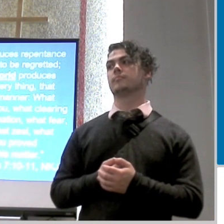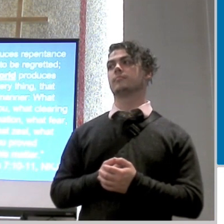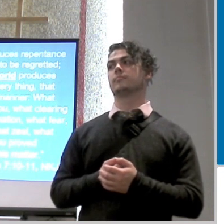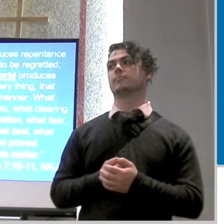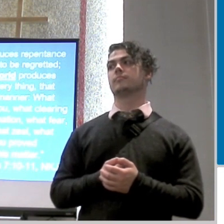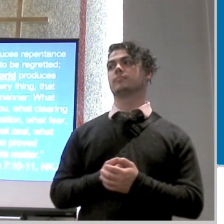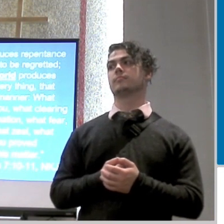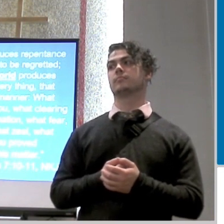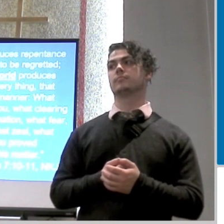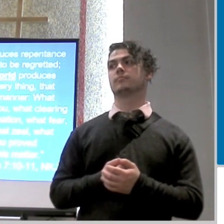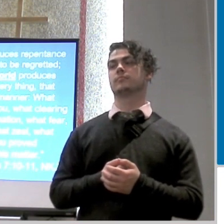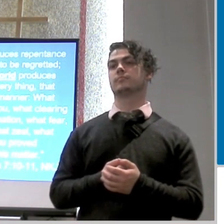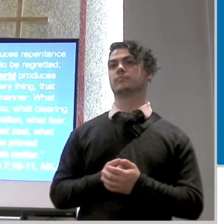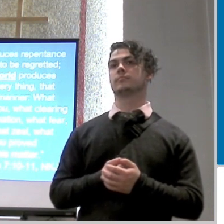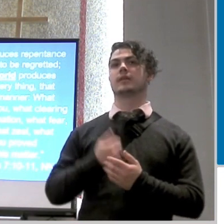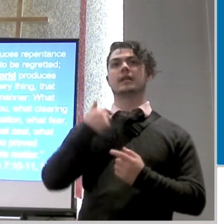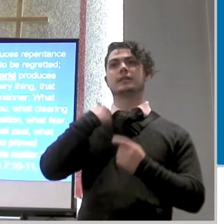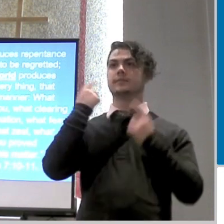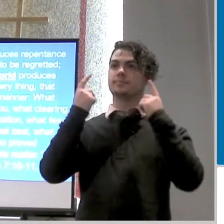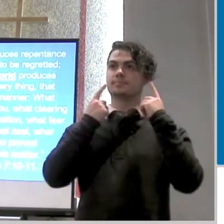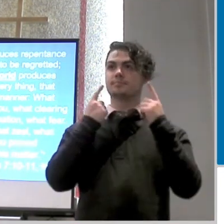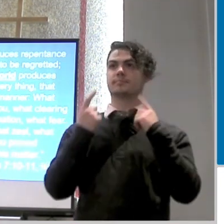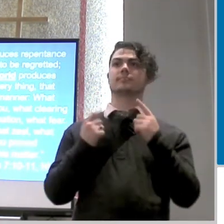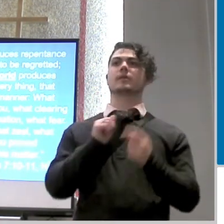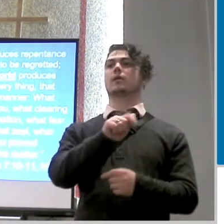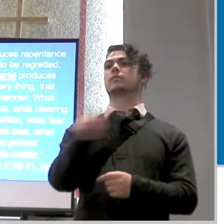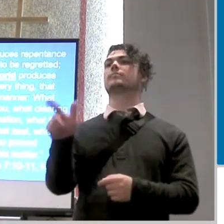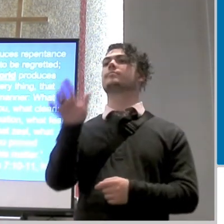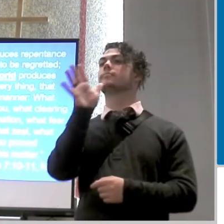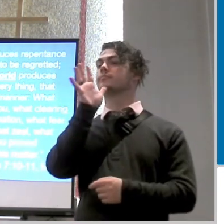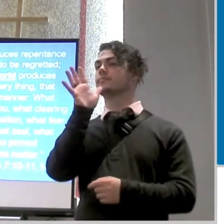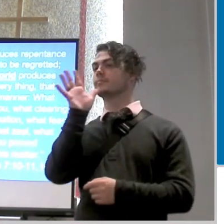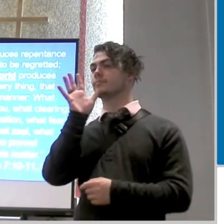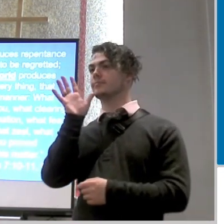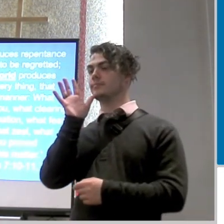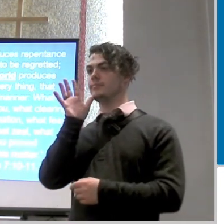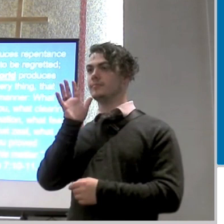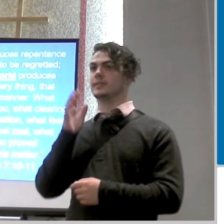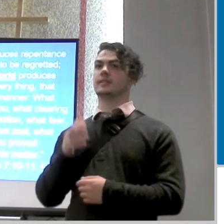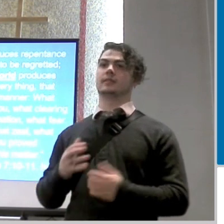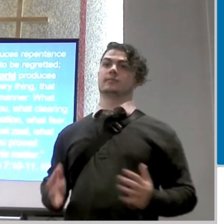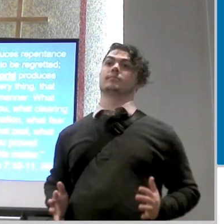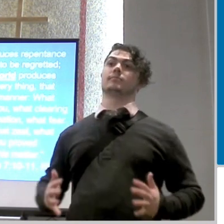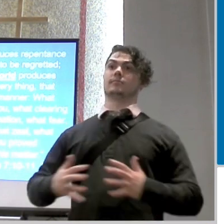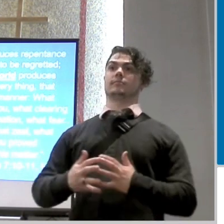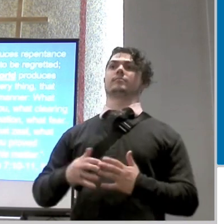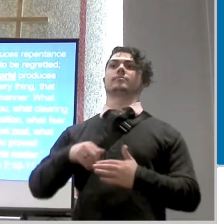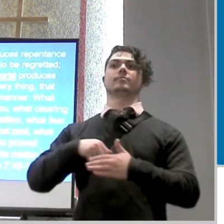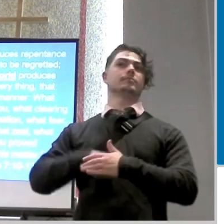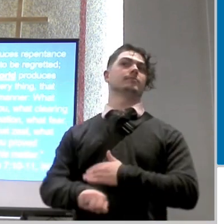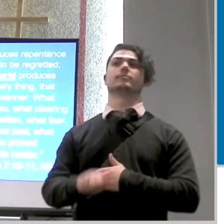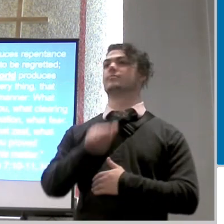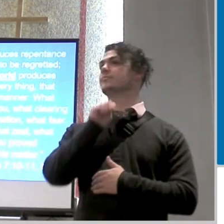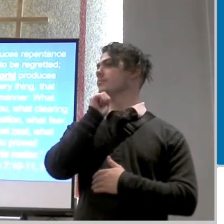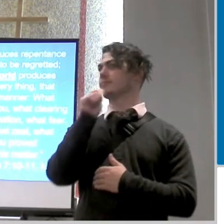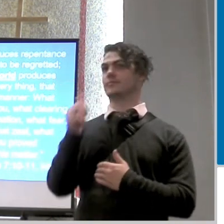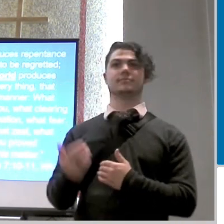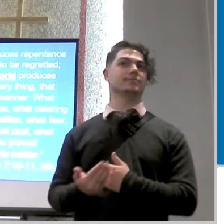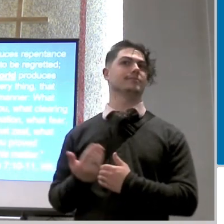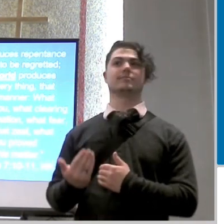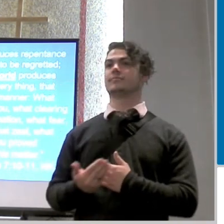as i think about all the moms in the room i know childbearing wasn't easy right but what did it